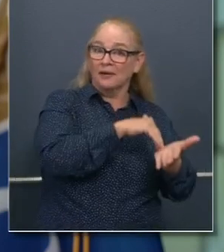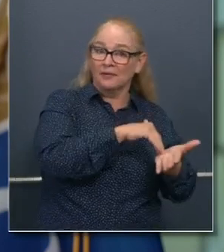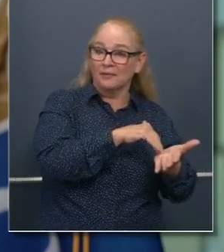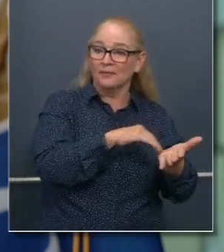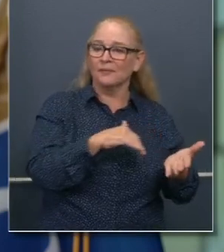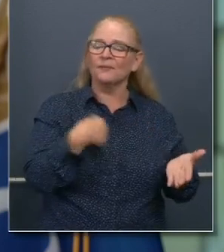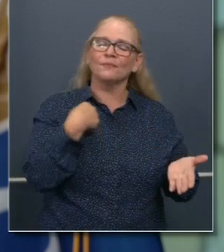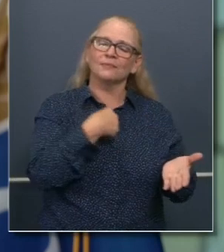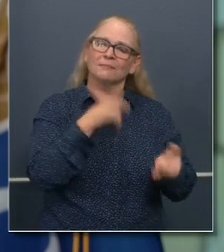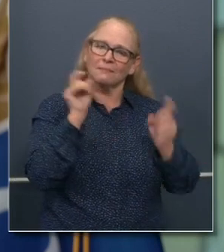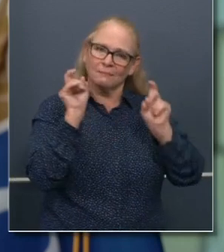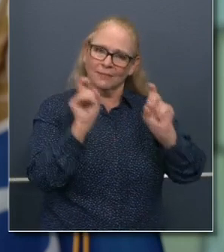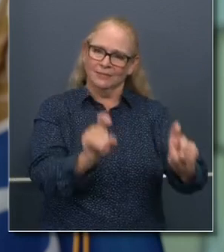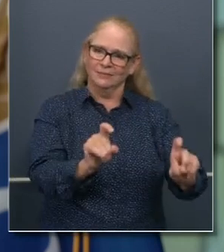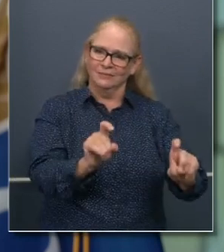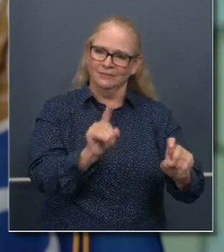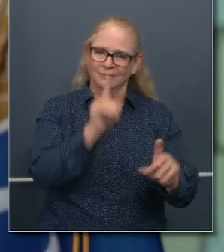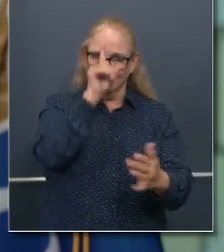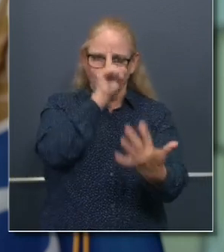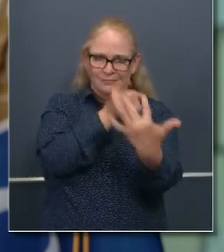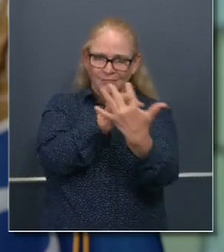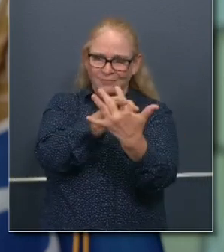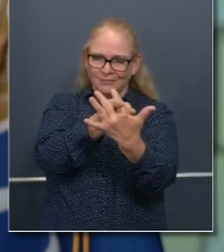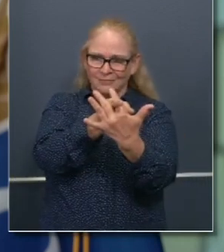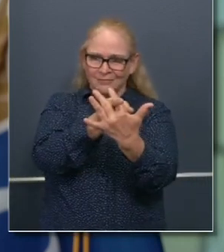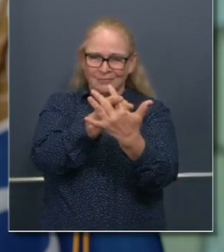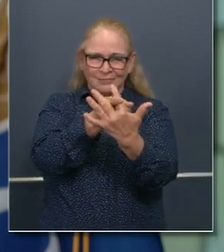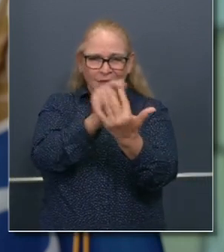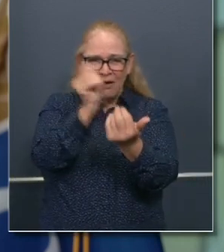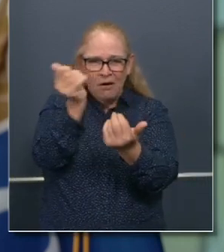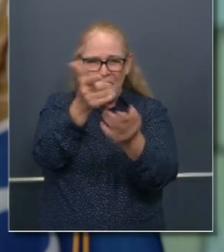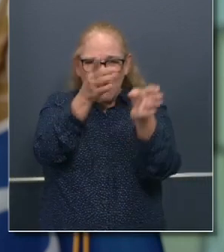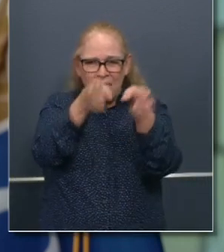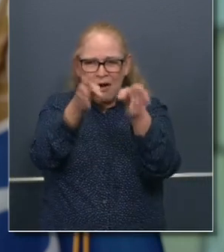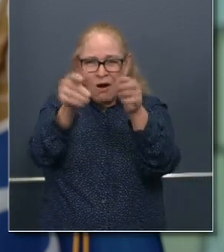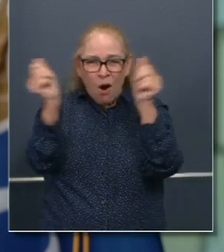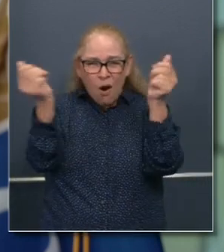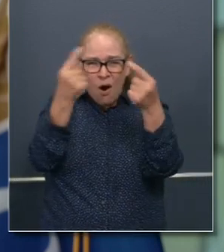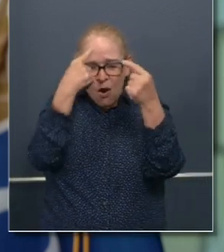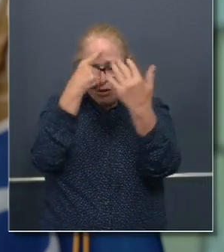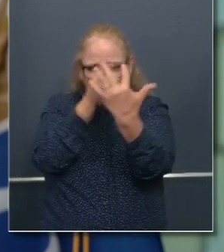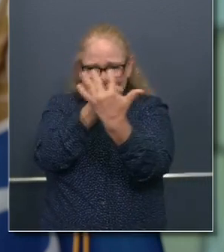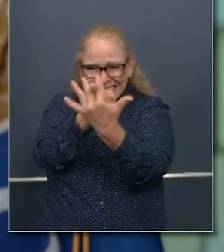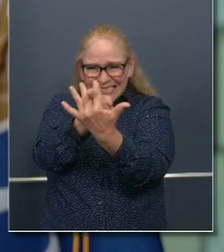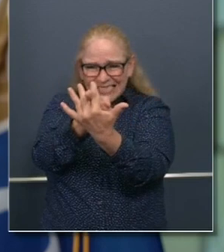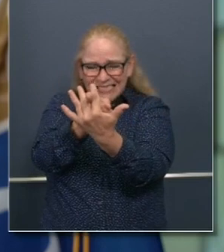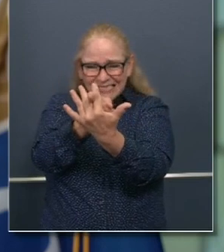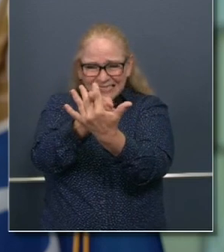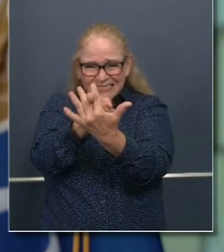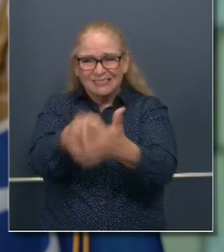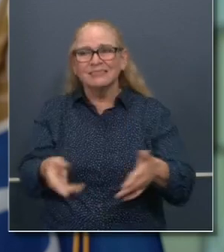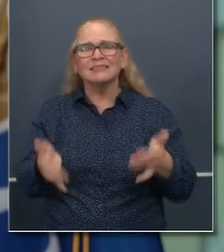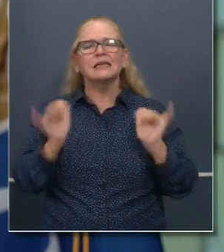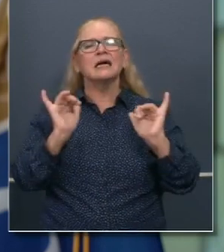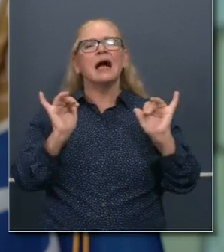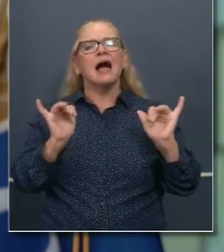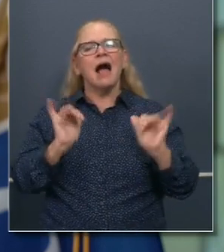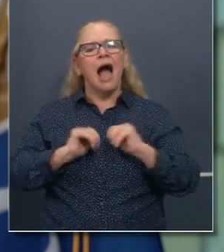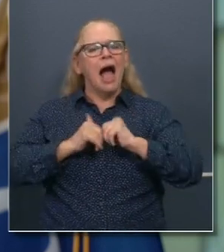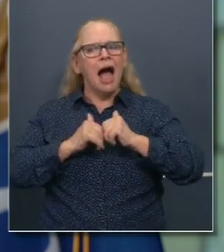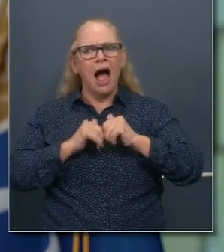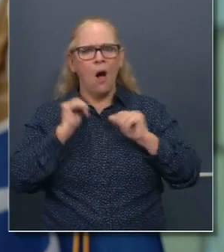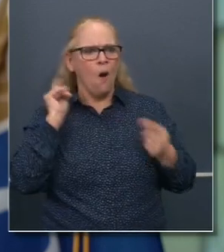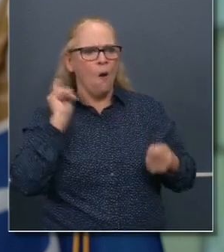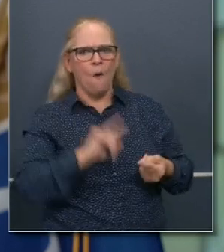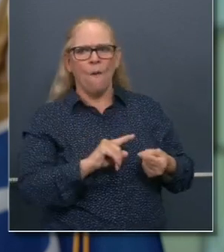consciousness, literally and figuratively, enforce a consciousness of promotion of these efforts